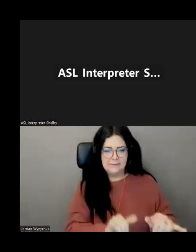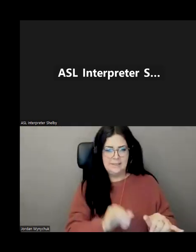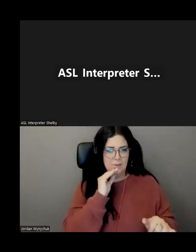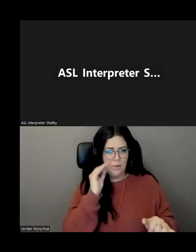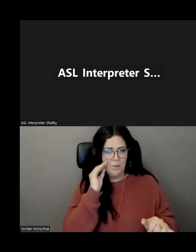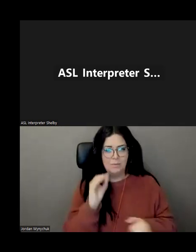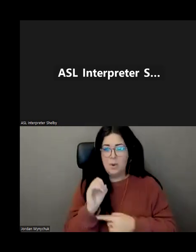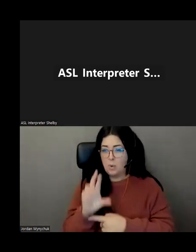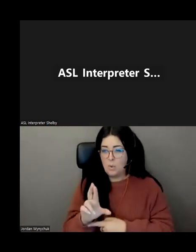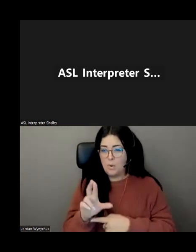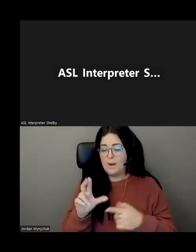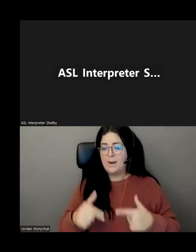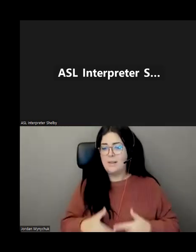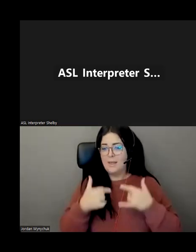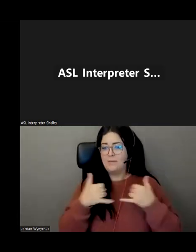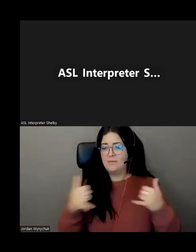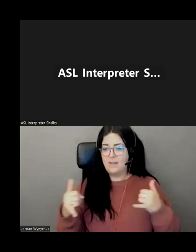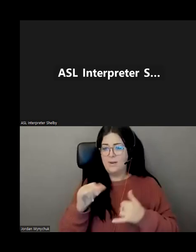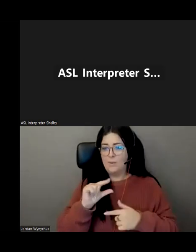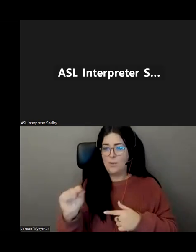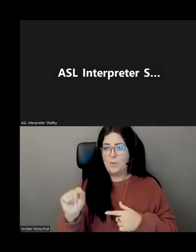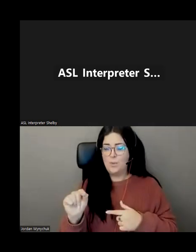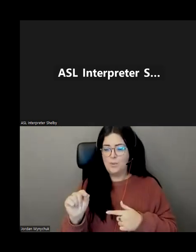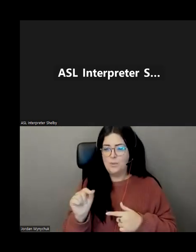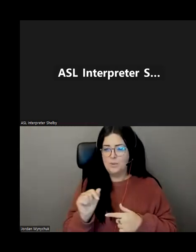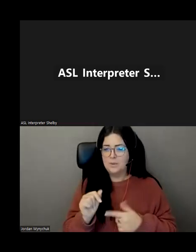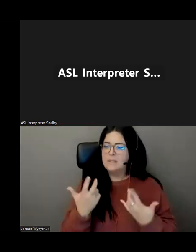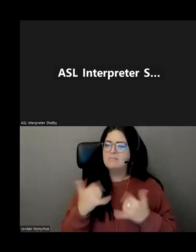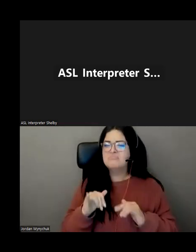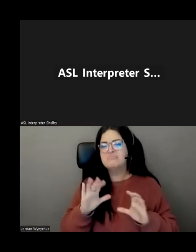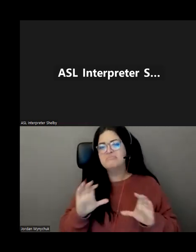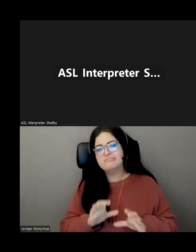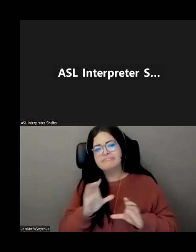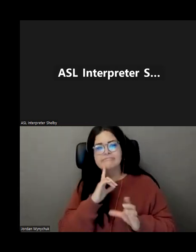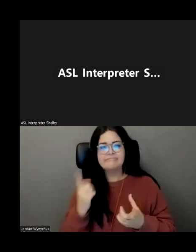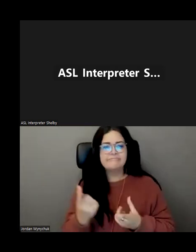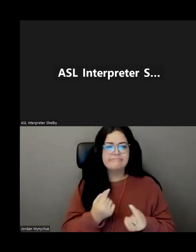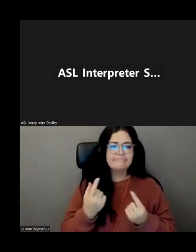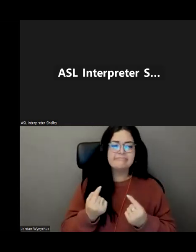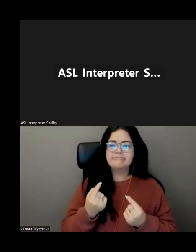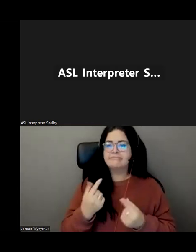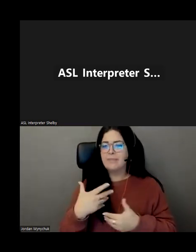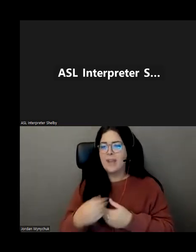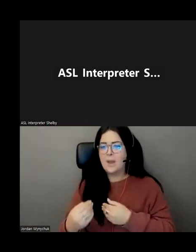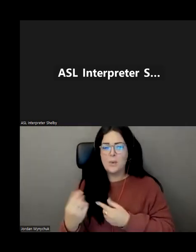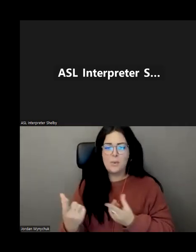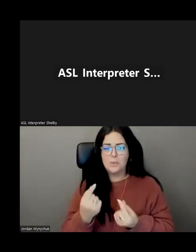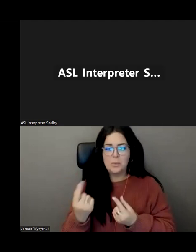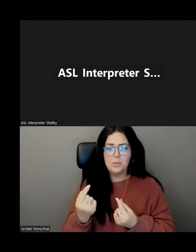lifeline on the go uh which is uh you're still very active you're you're you're kind of socially uh